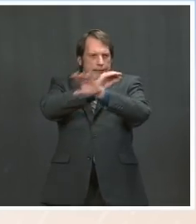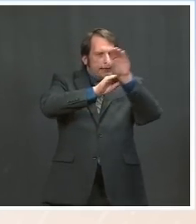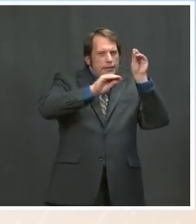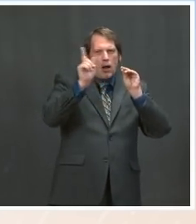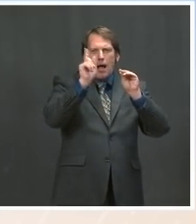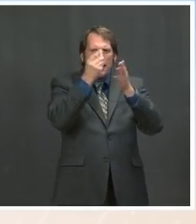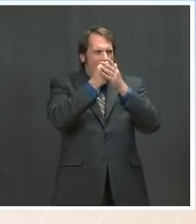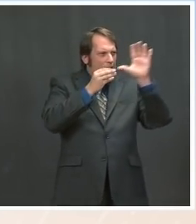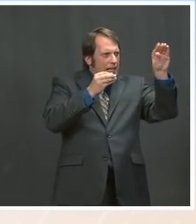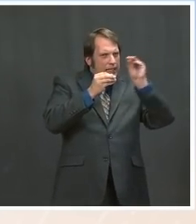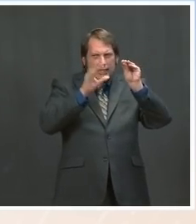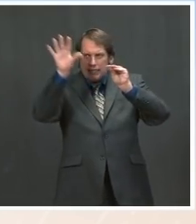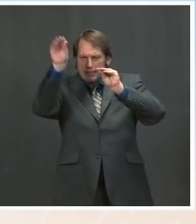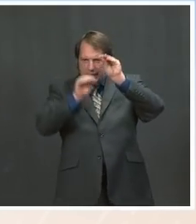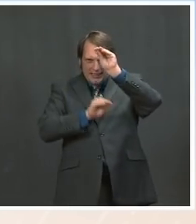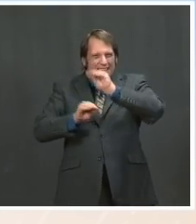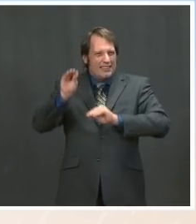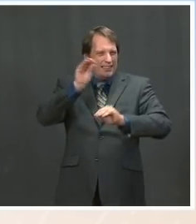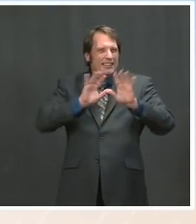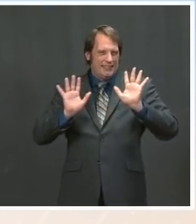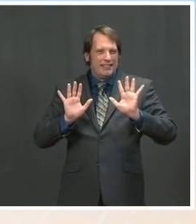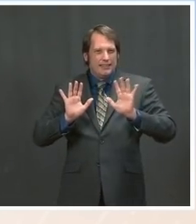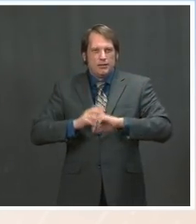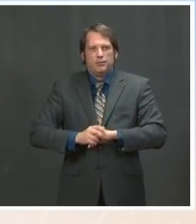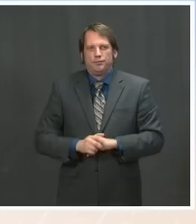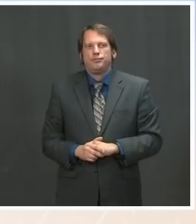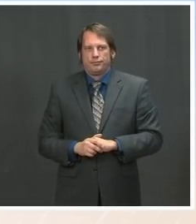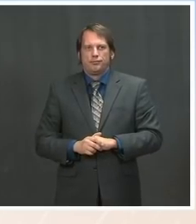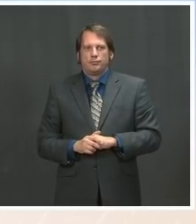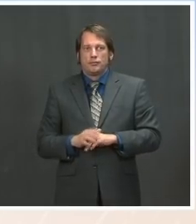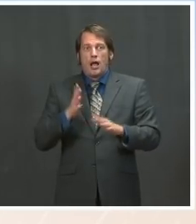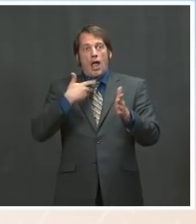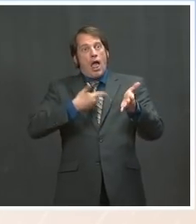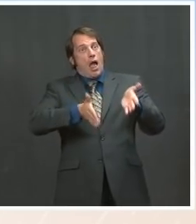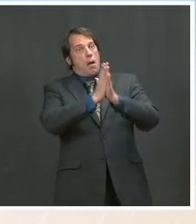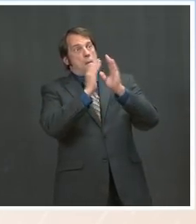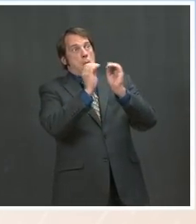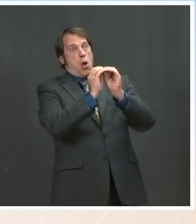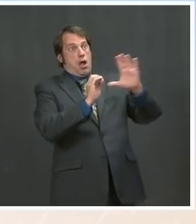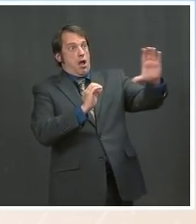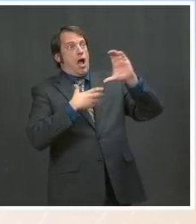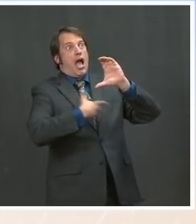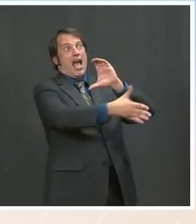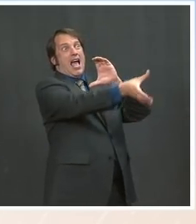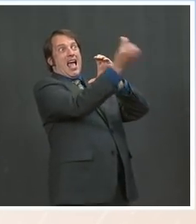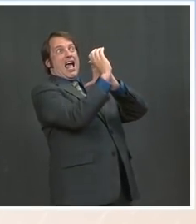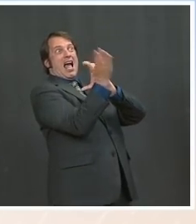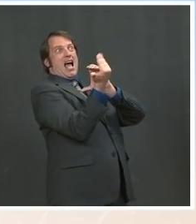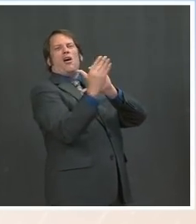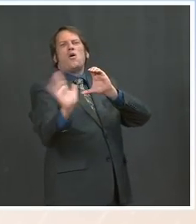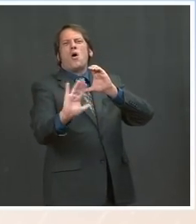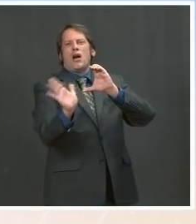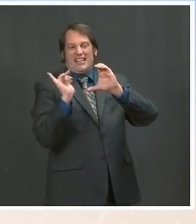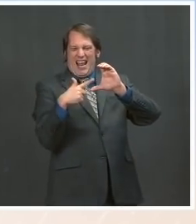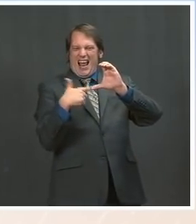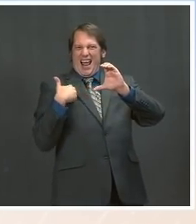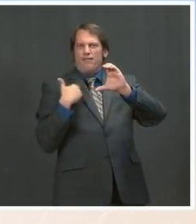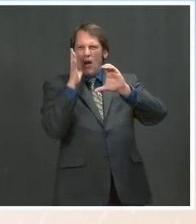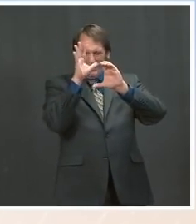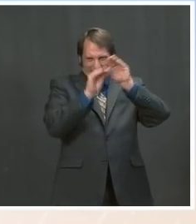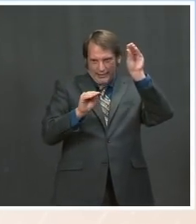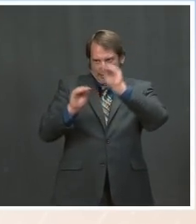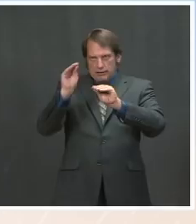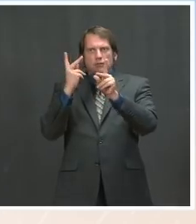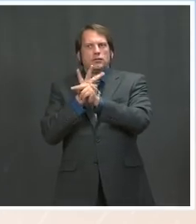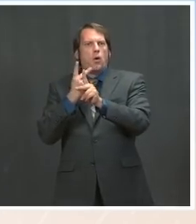funding. I can check and see. Obviously, we'll put out our budget that is forward-looking in May. But in terms of, I think you're asking about